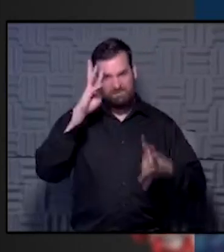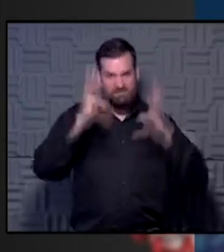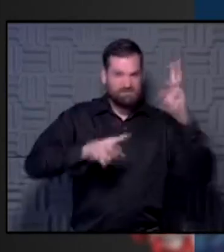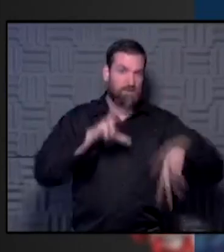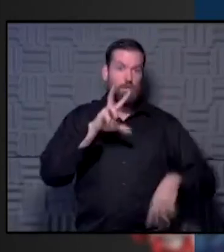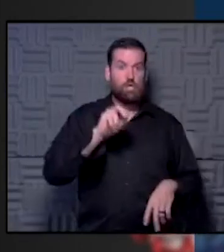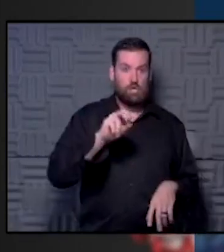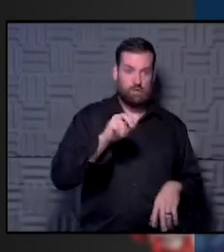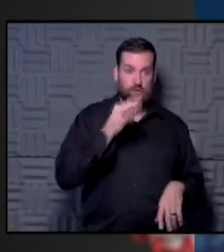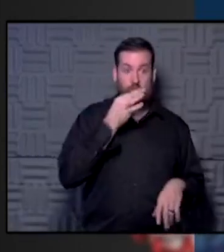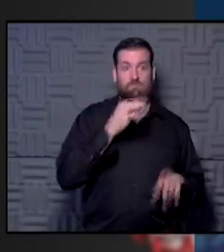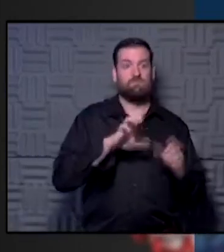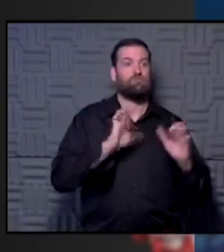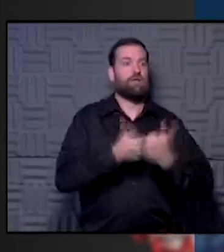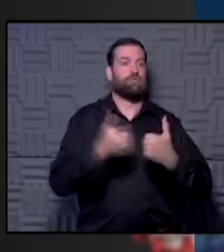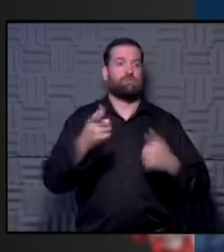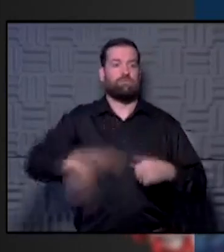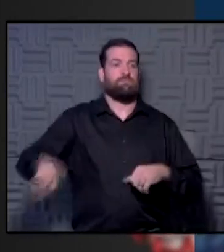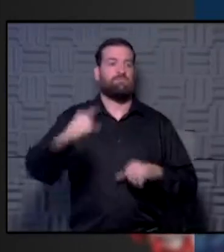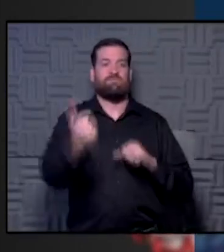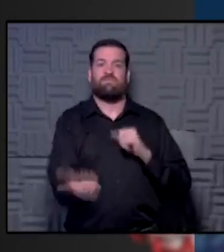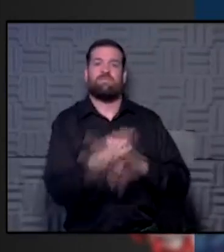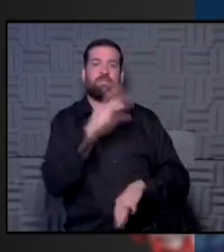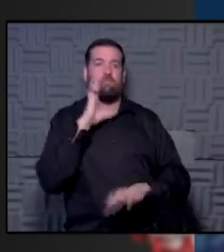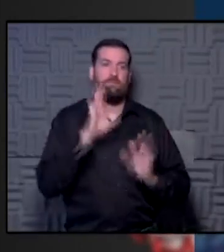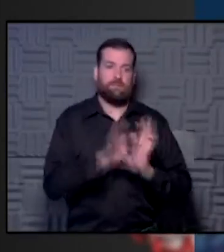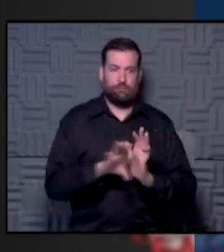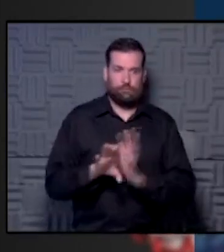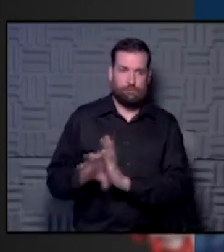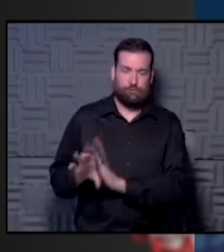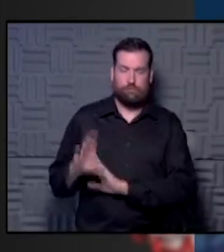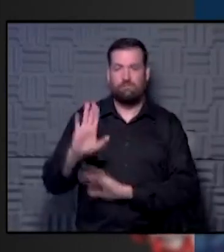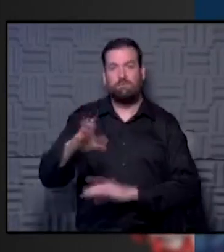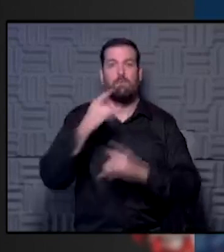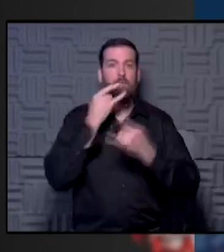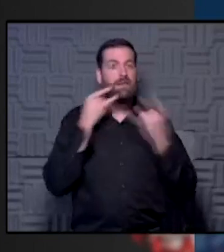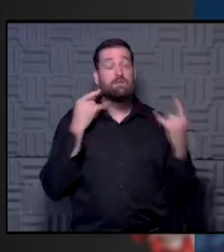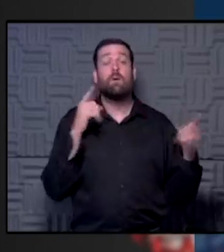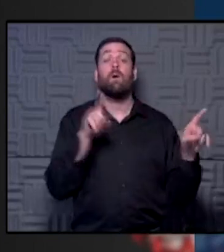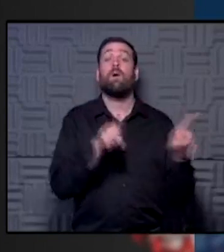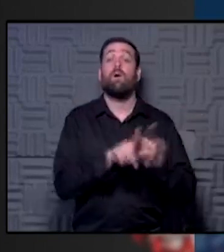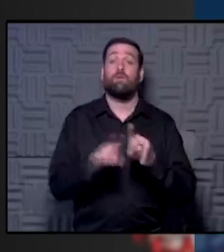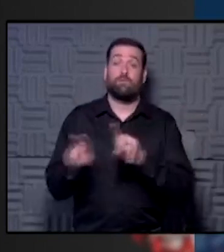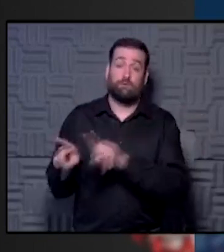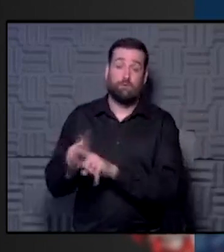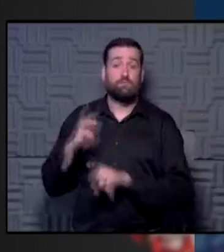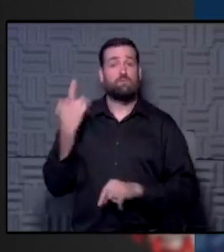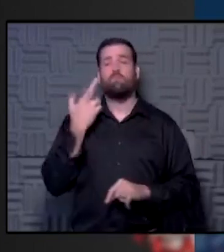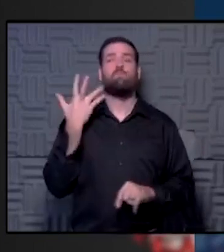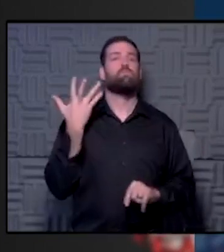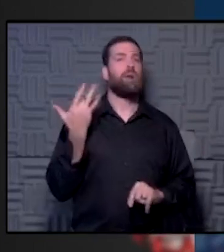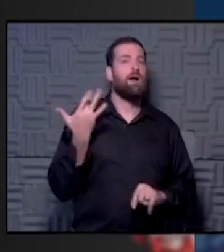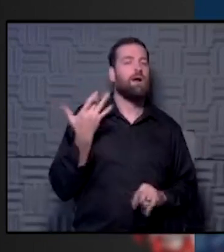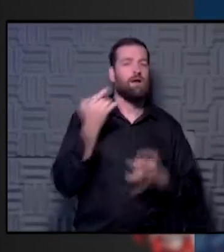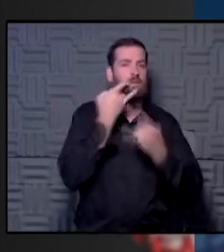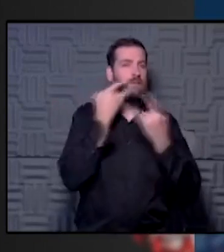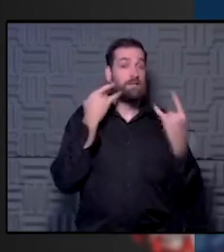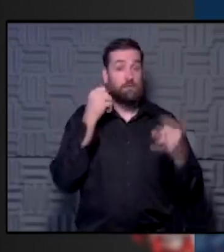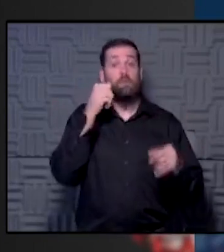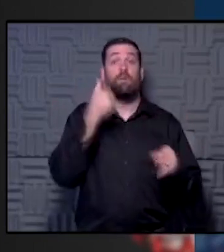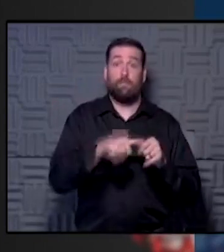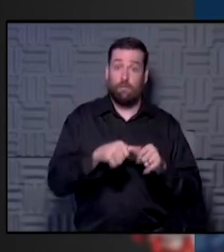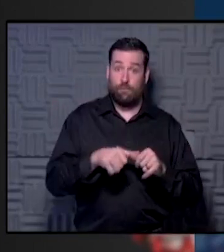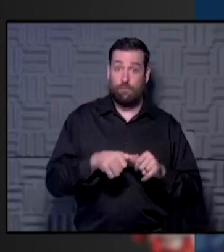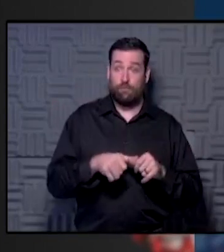but I will challenge all of you to help send in pictures of your photo or mask wearing and also the reasons why you wear a mask. And